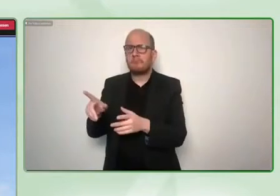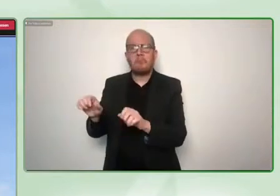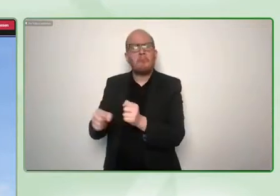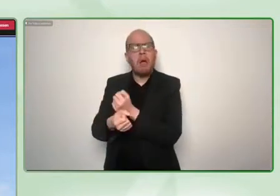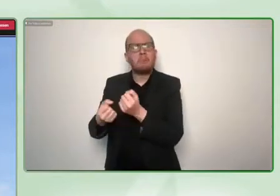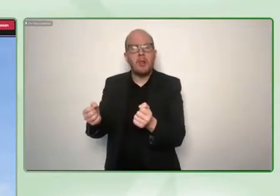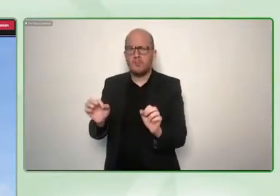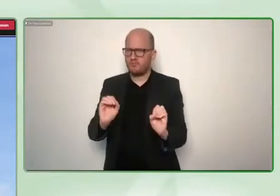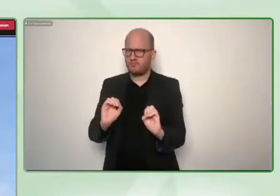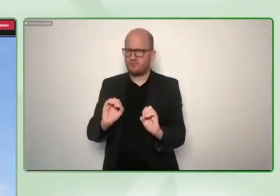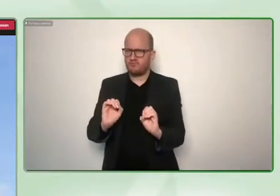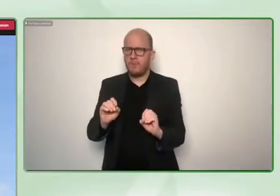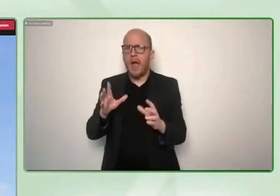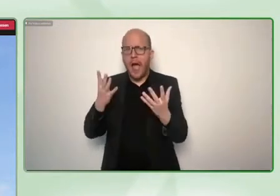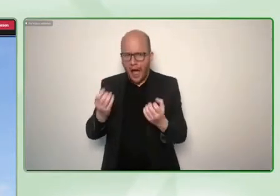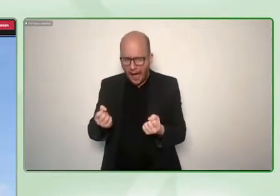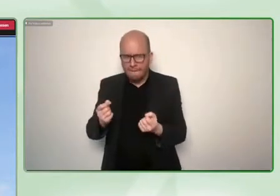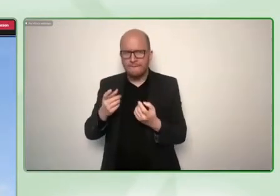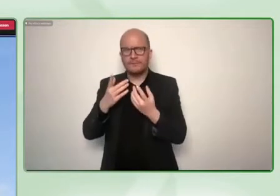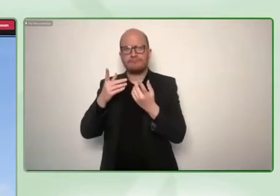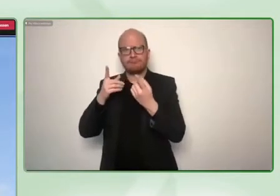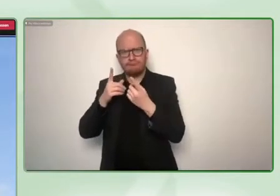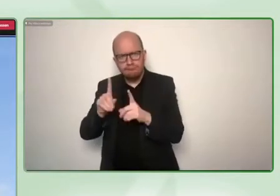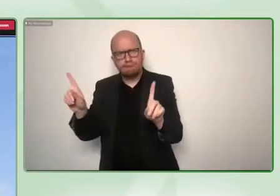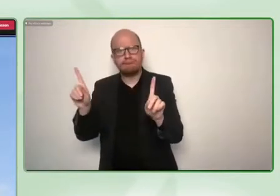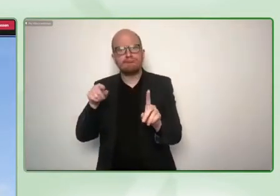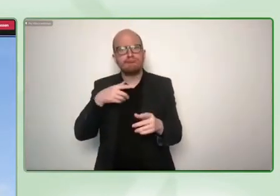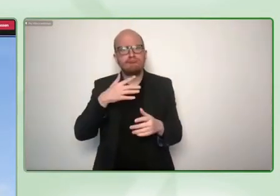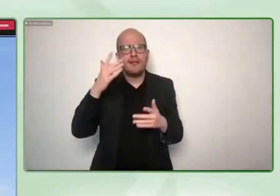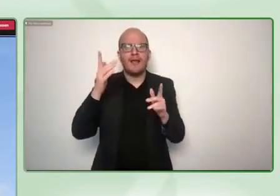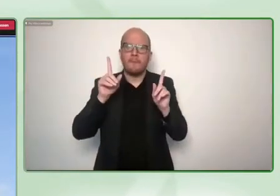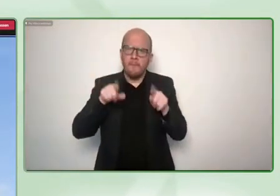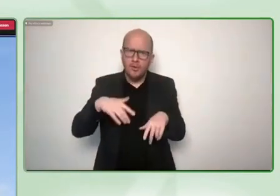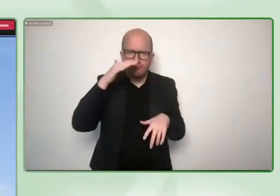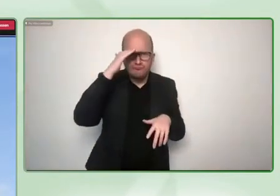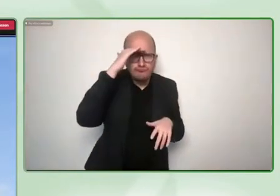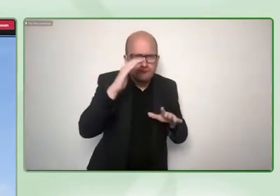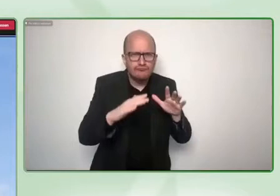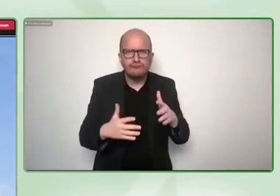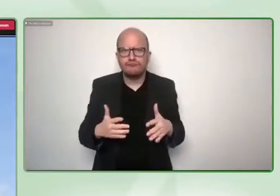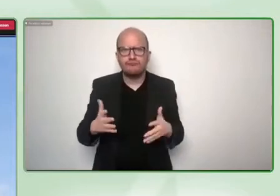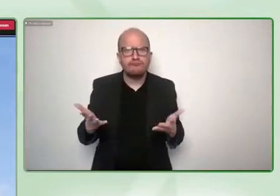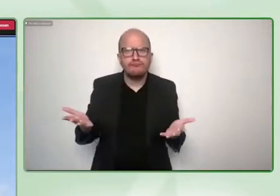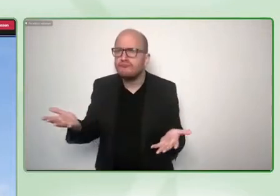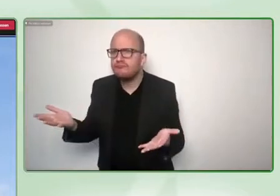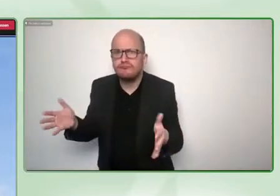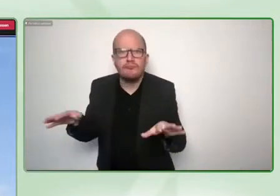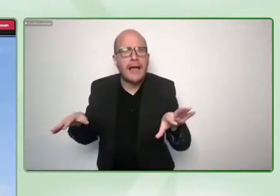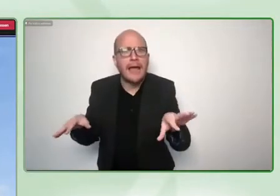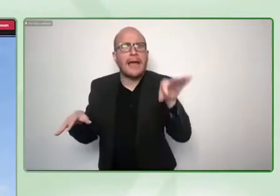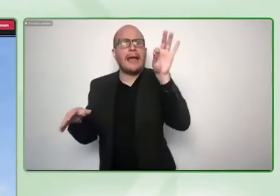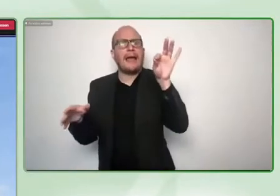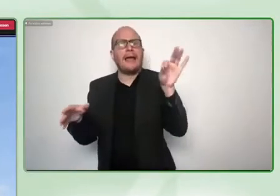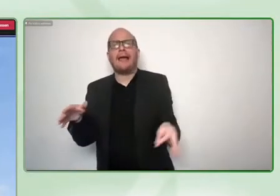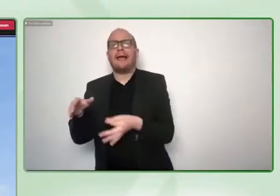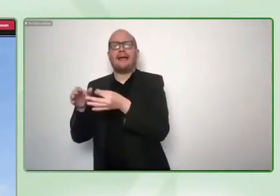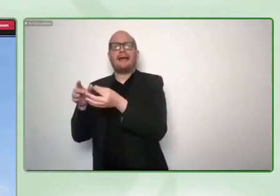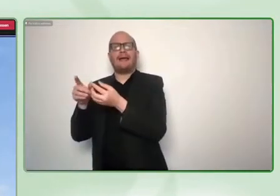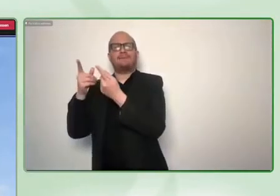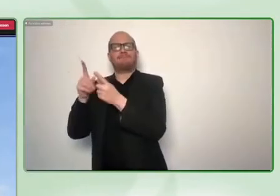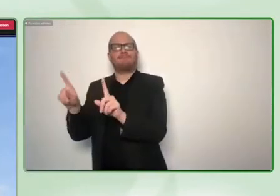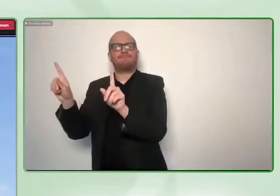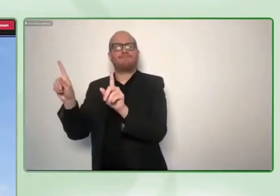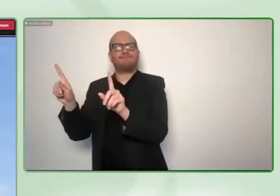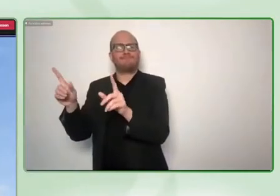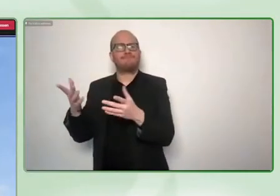potential than innovation and at the same time very few social ventures actually are successful in scaling what they're doing locally and even